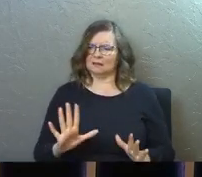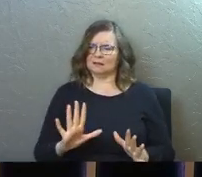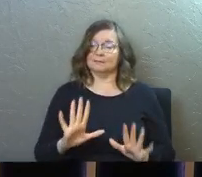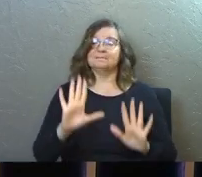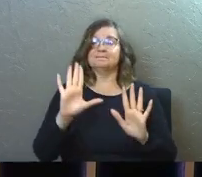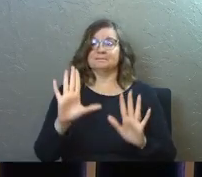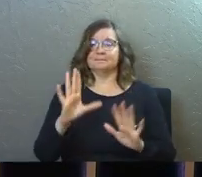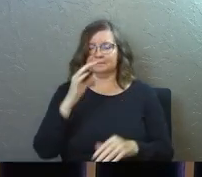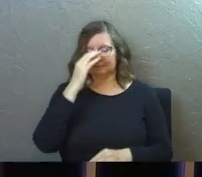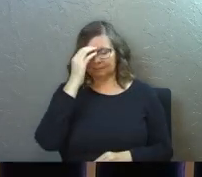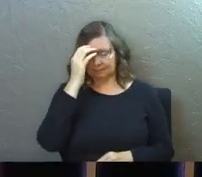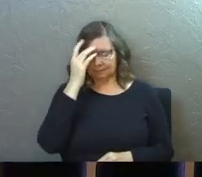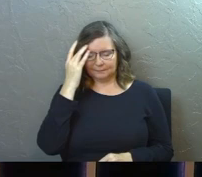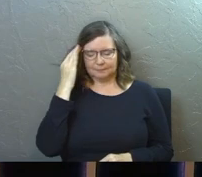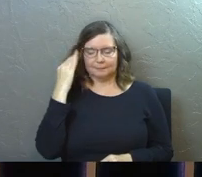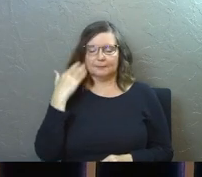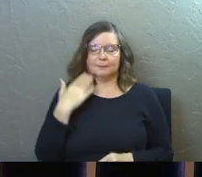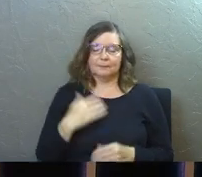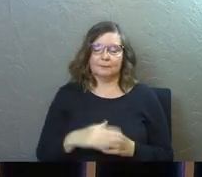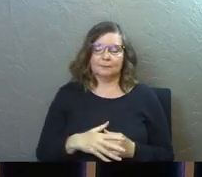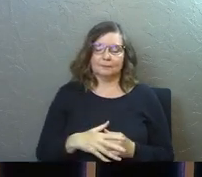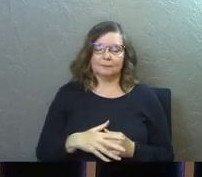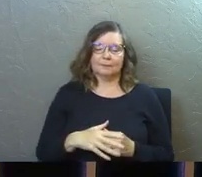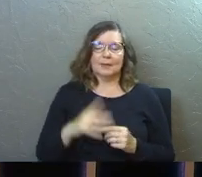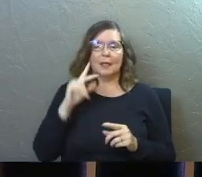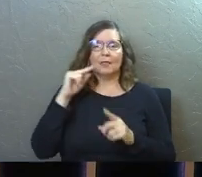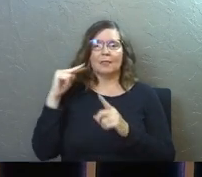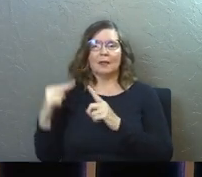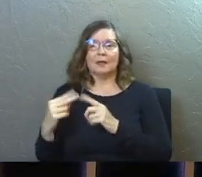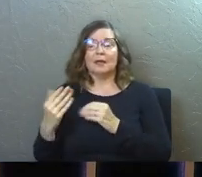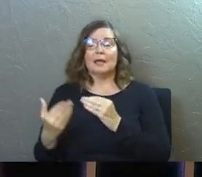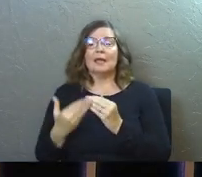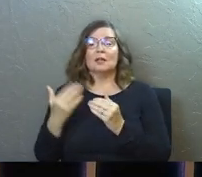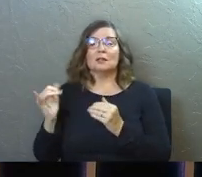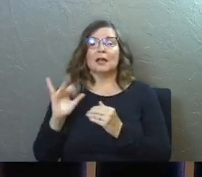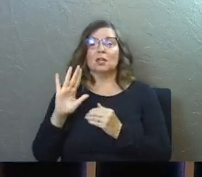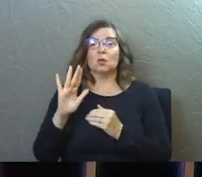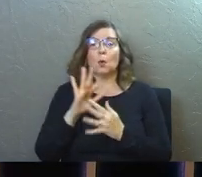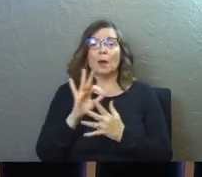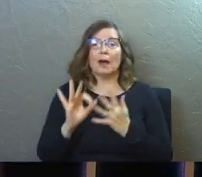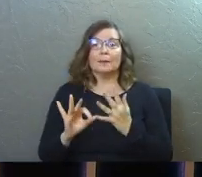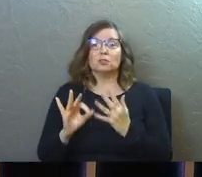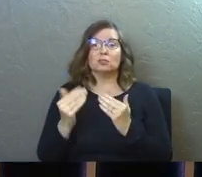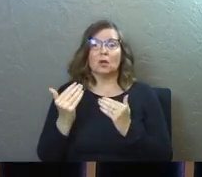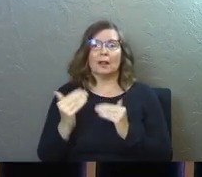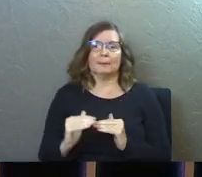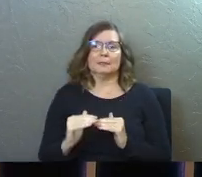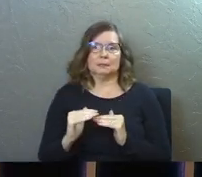Here's a way to think about it. It's almost as if your options are limited.